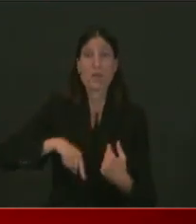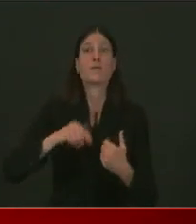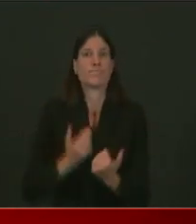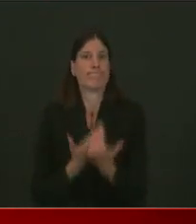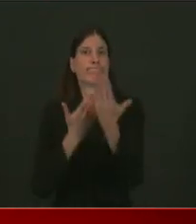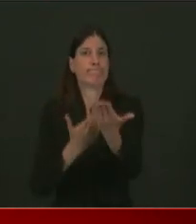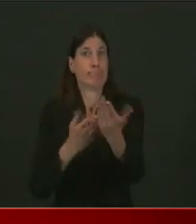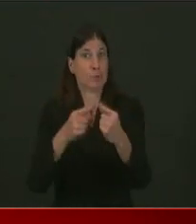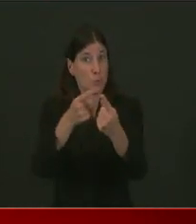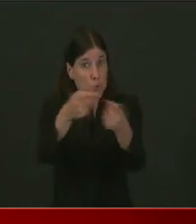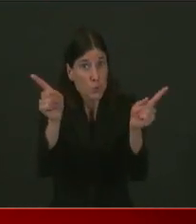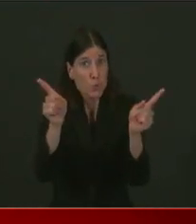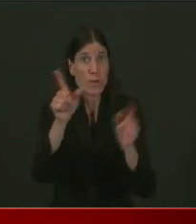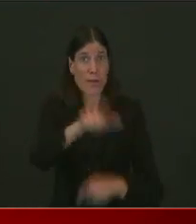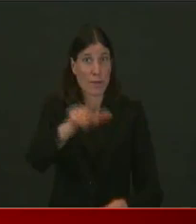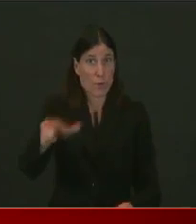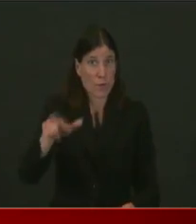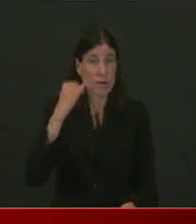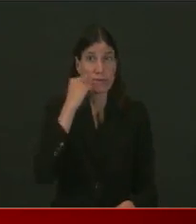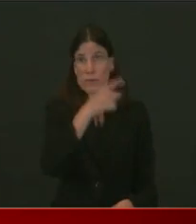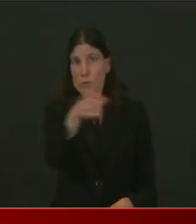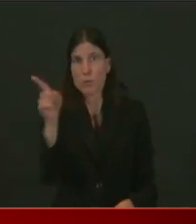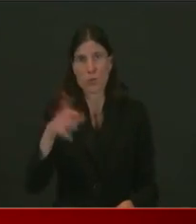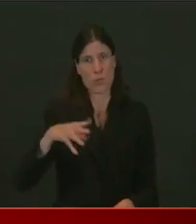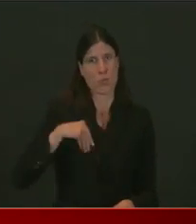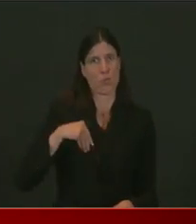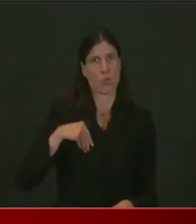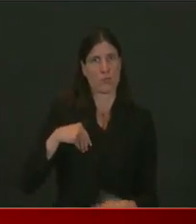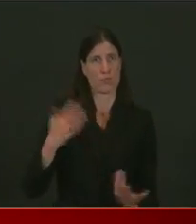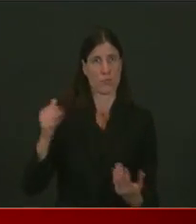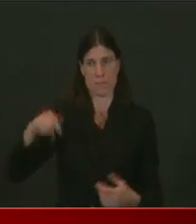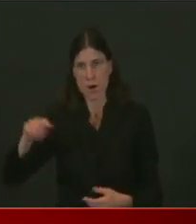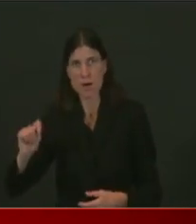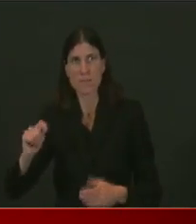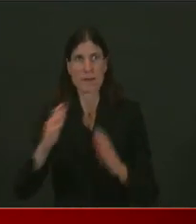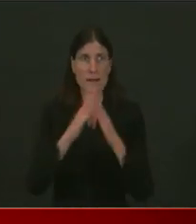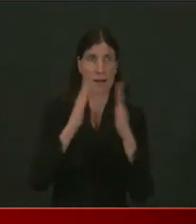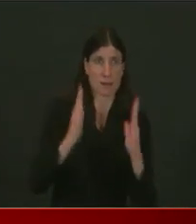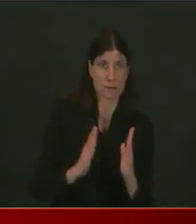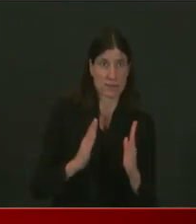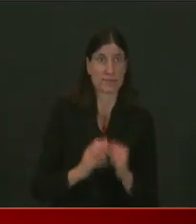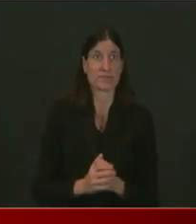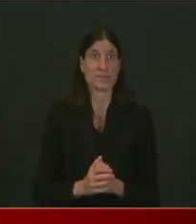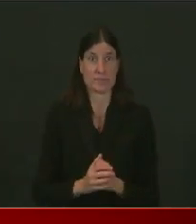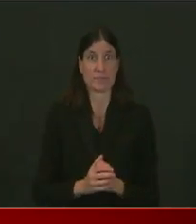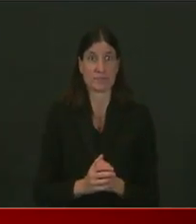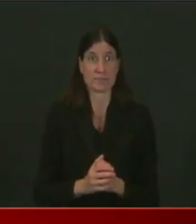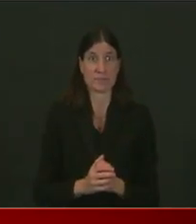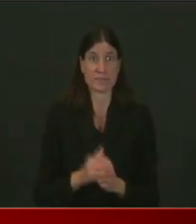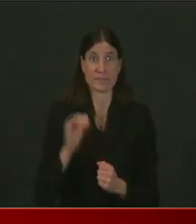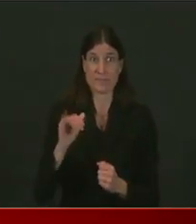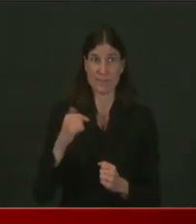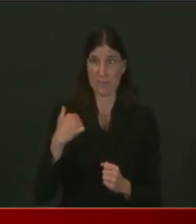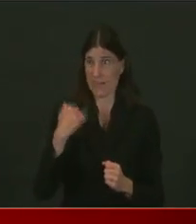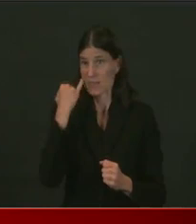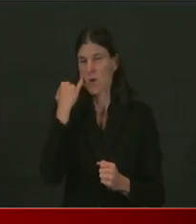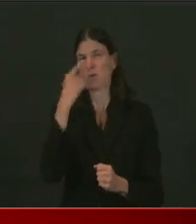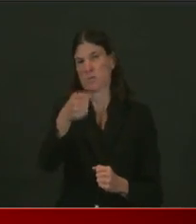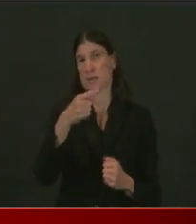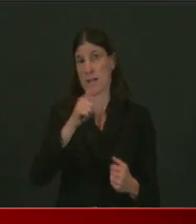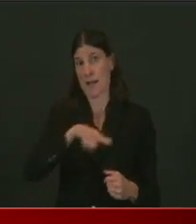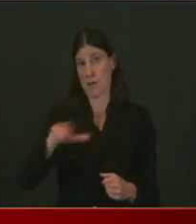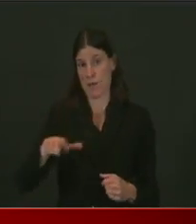at least 100 rental units by the 1st of July,